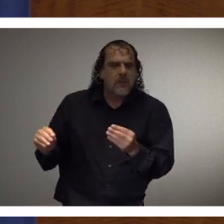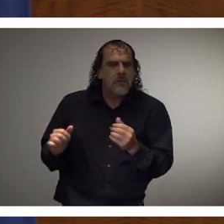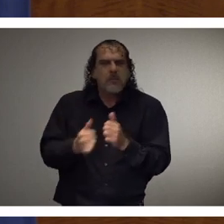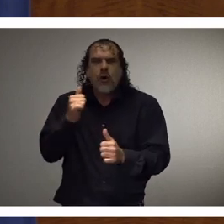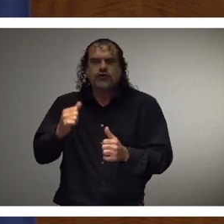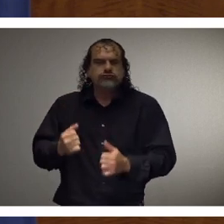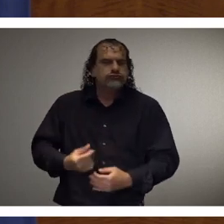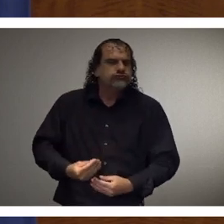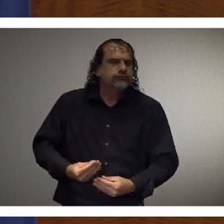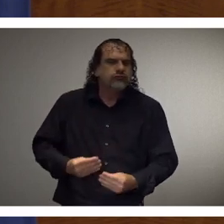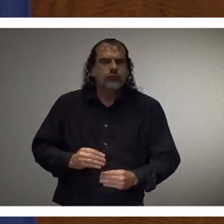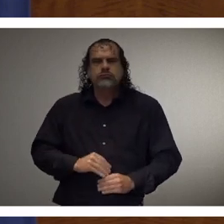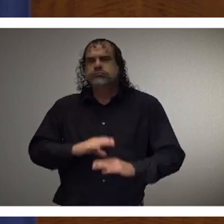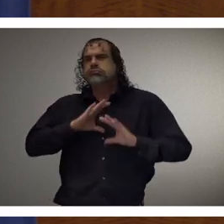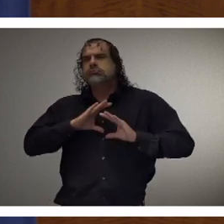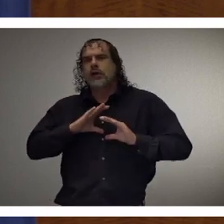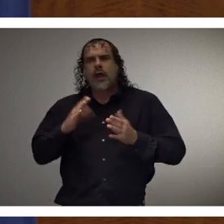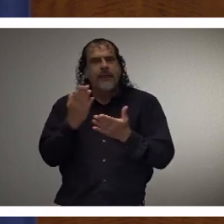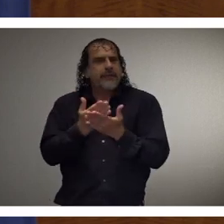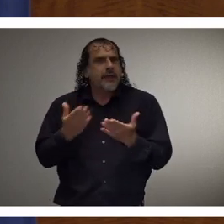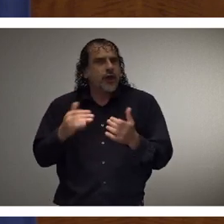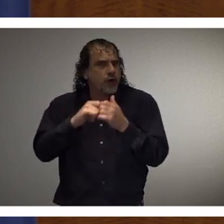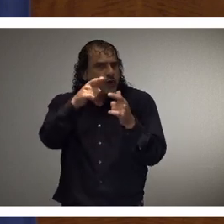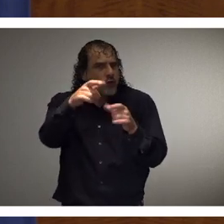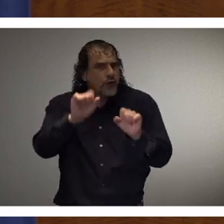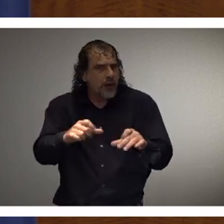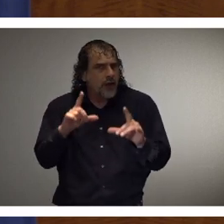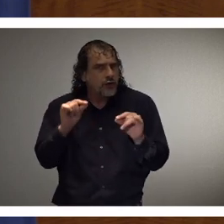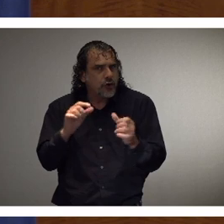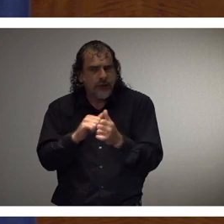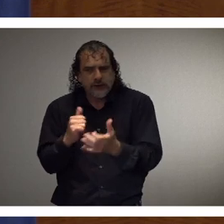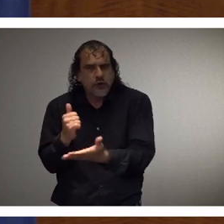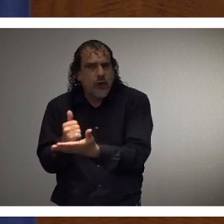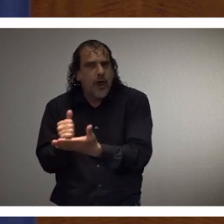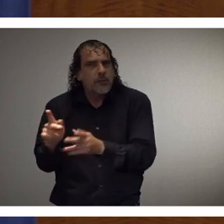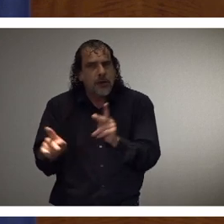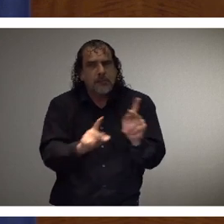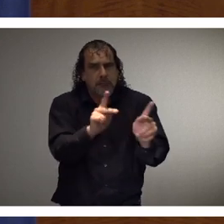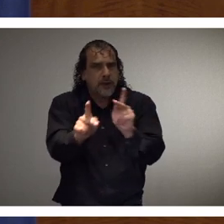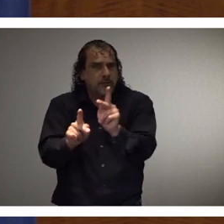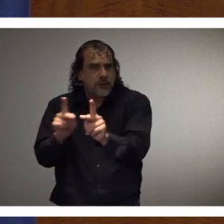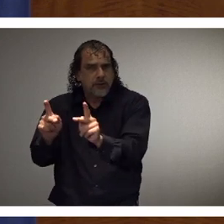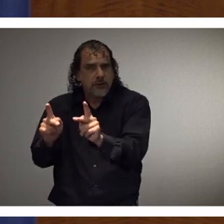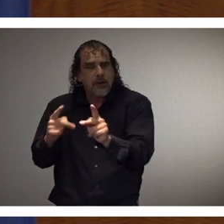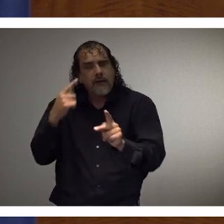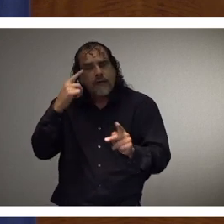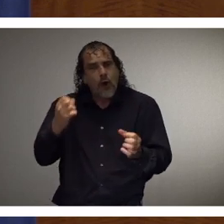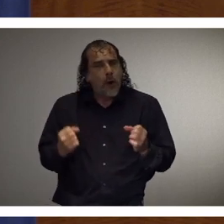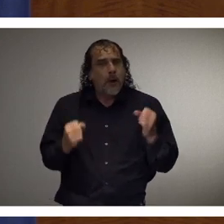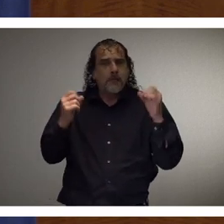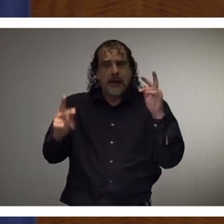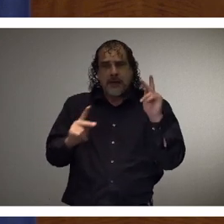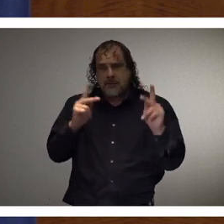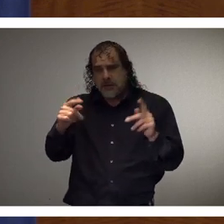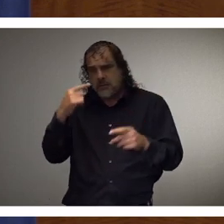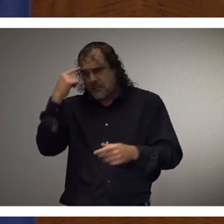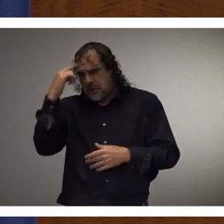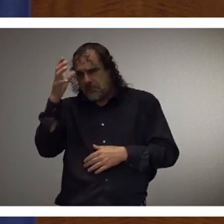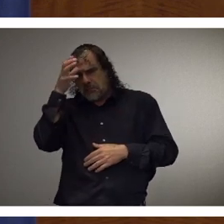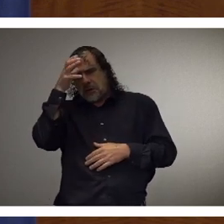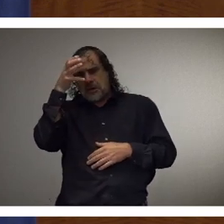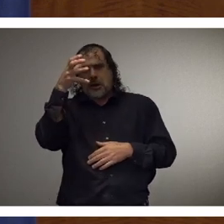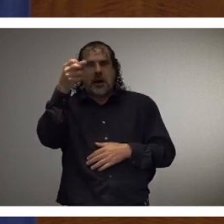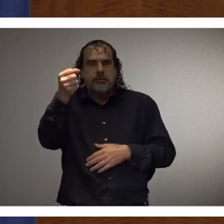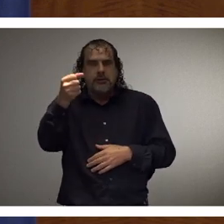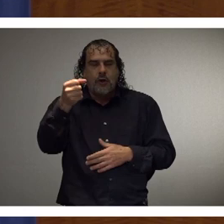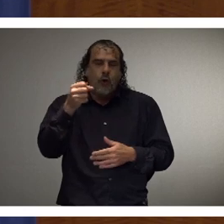you can do is help your neighbor. For a lot of people, this might seem like common sense or